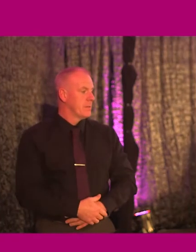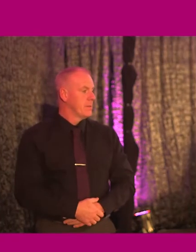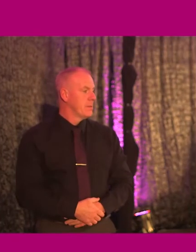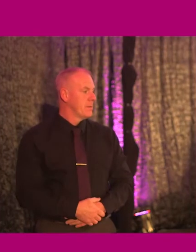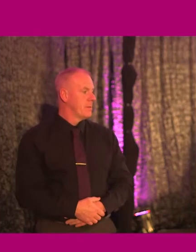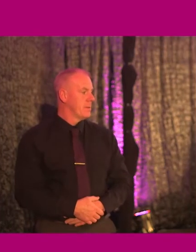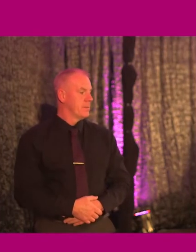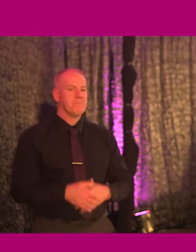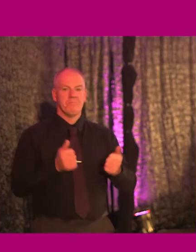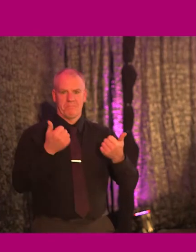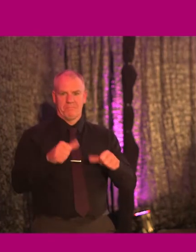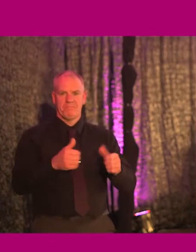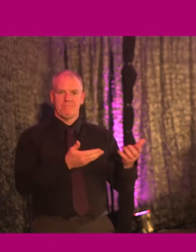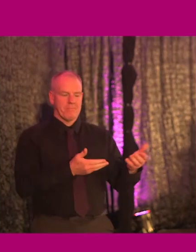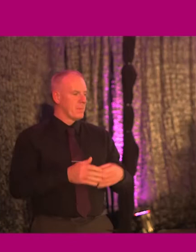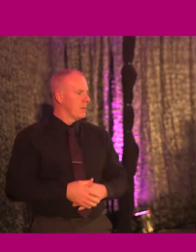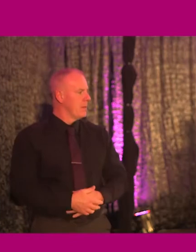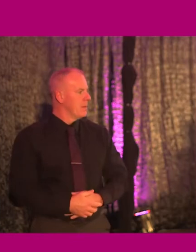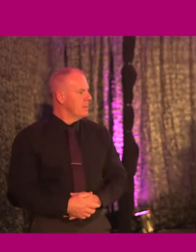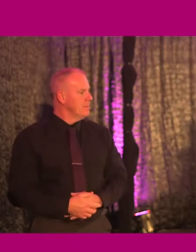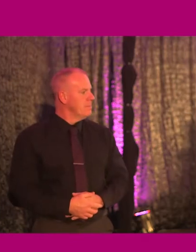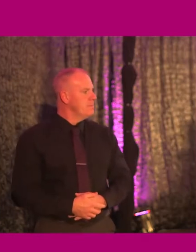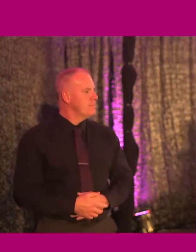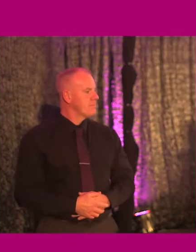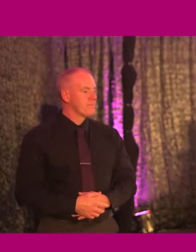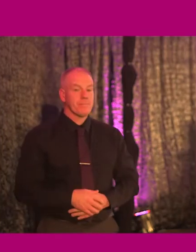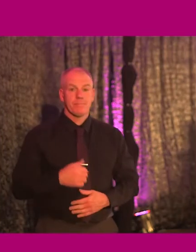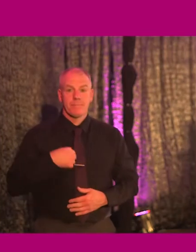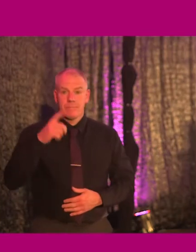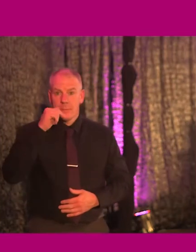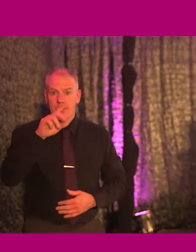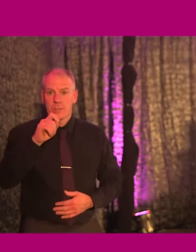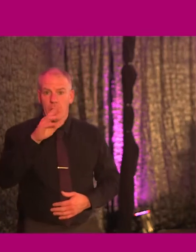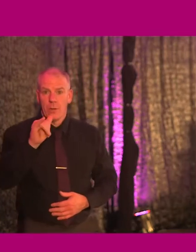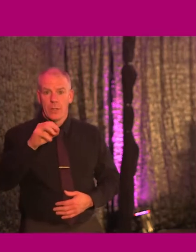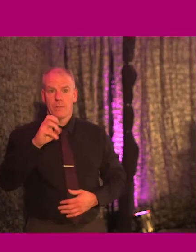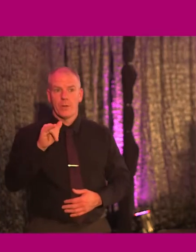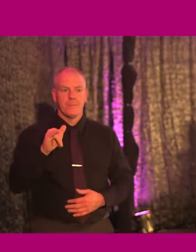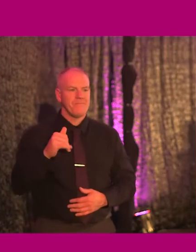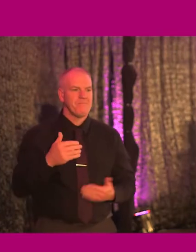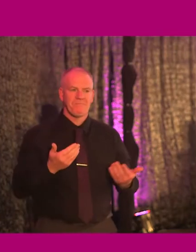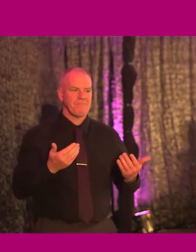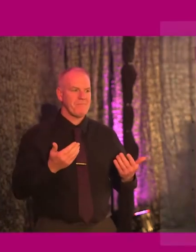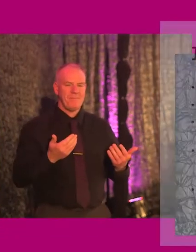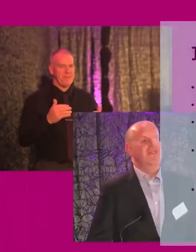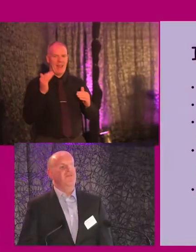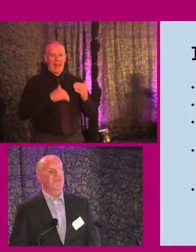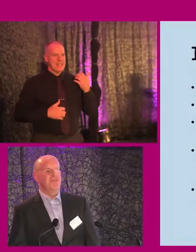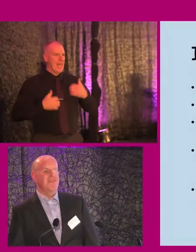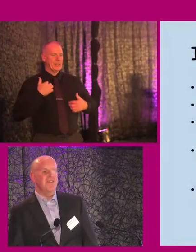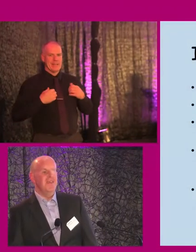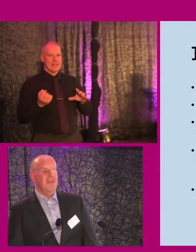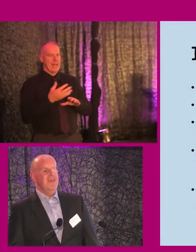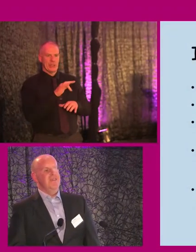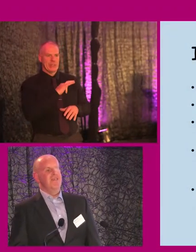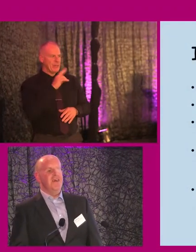You're good to go, Tony. Thanks, Terry. So my name is Tony Murray. This is one of the least interesting slides. Introduction to